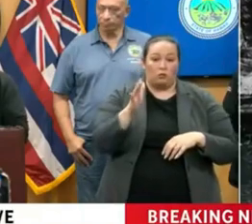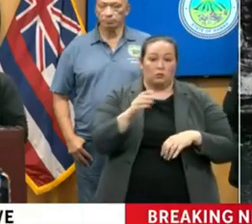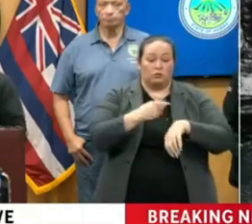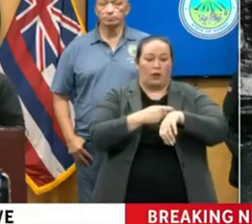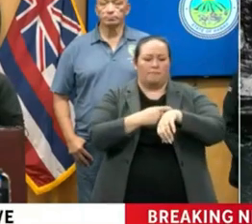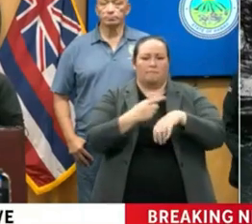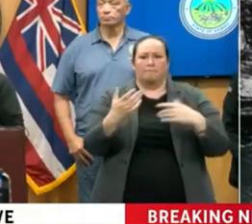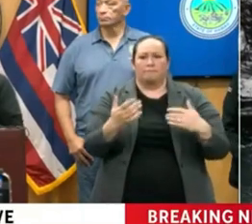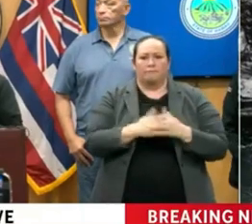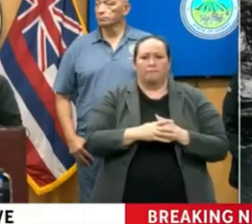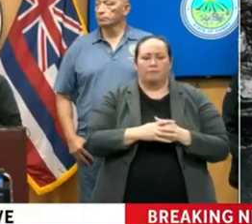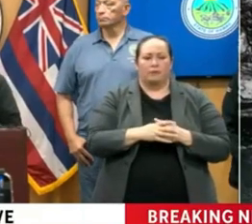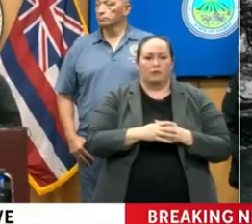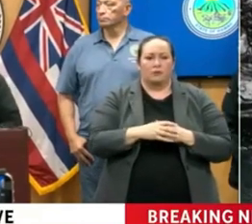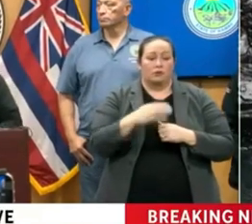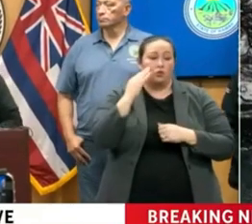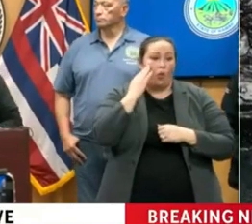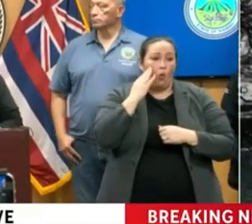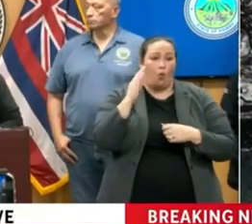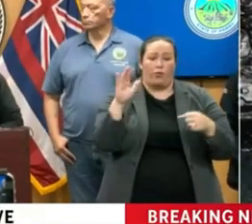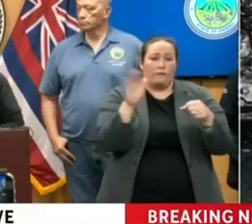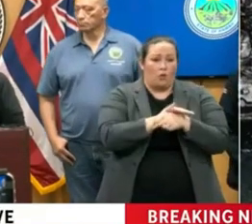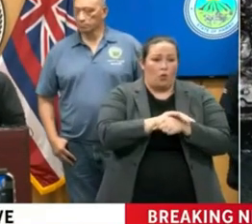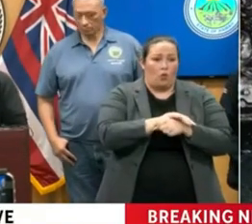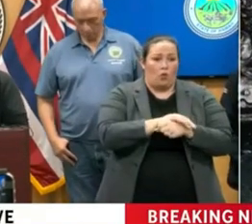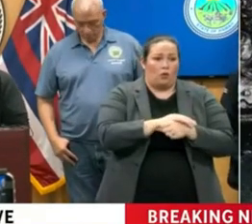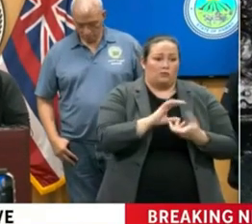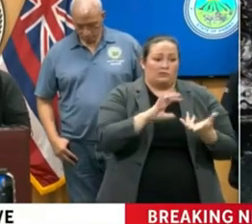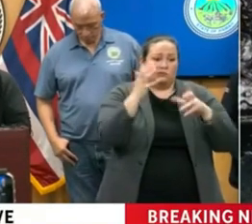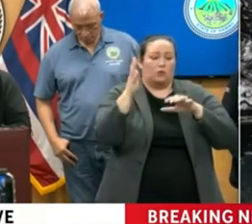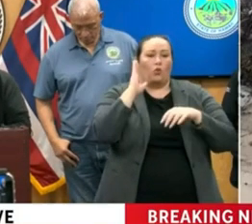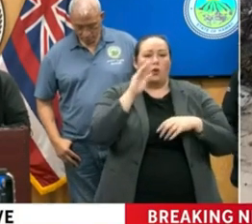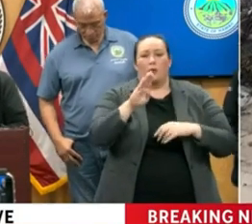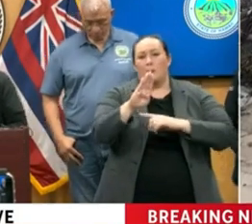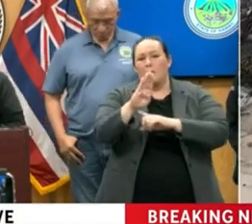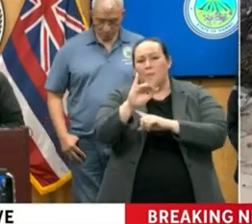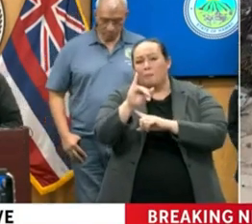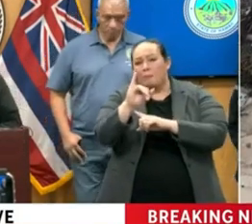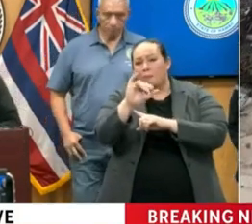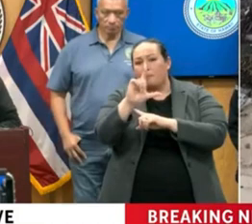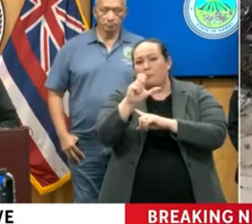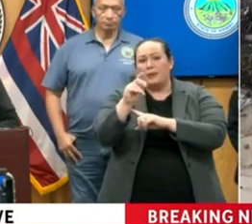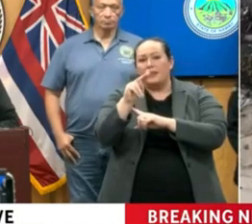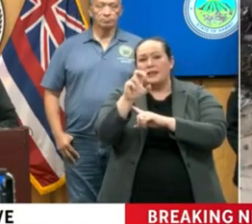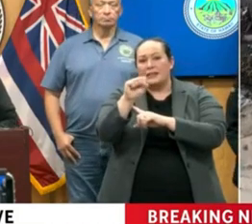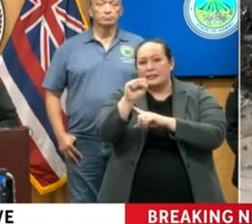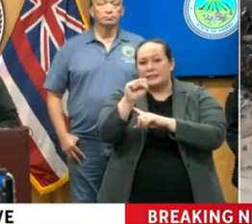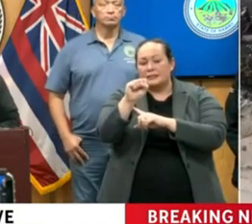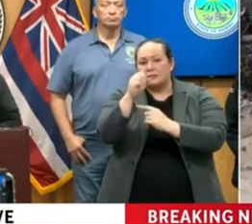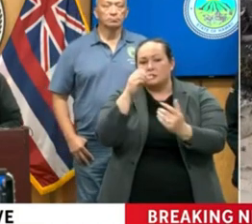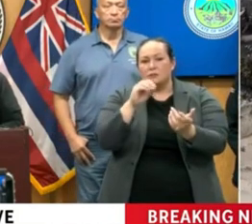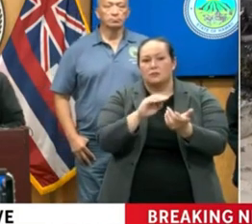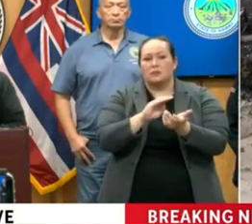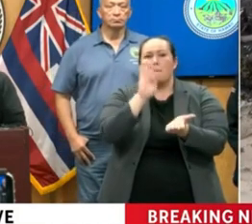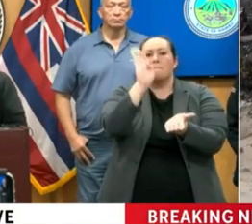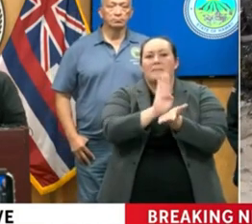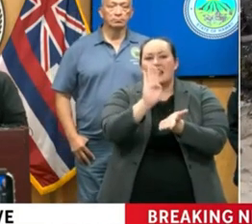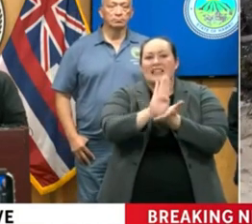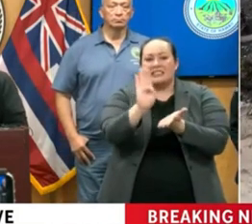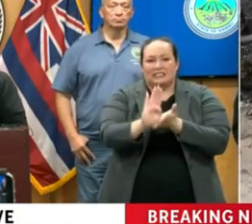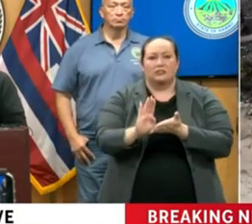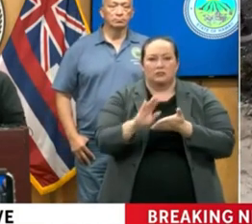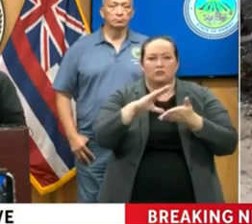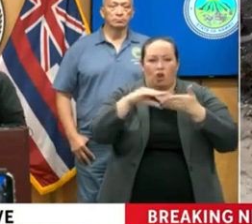to know the full extent. But it will be in the billions of dollars, without a doubt. We're first